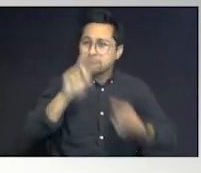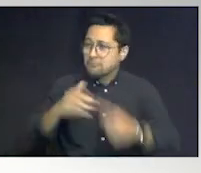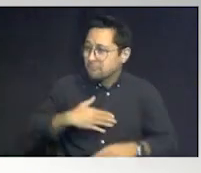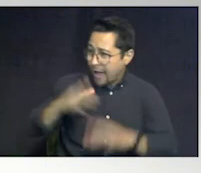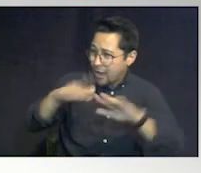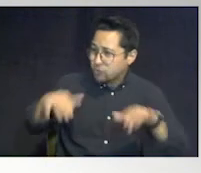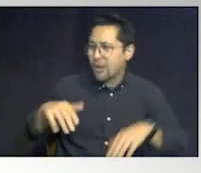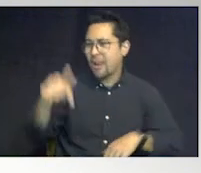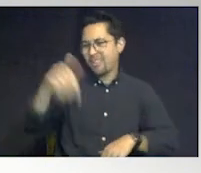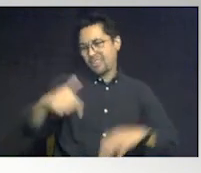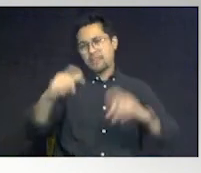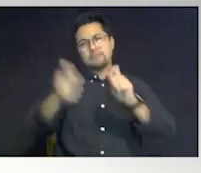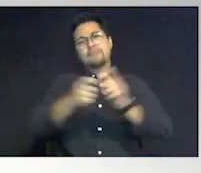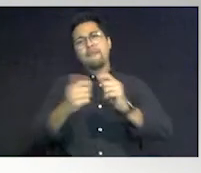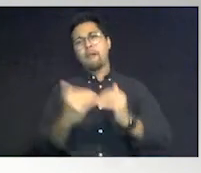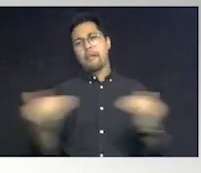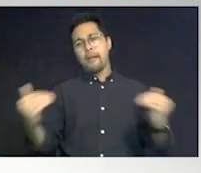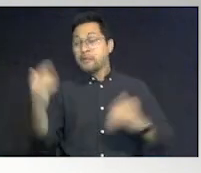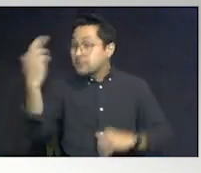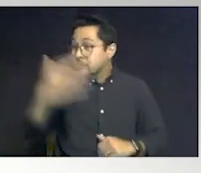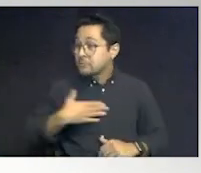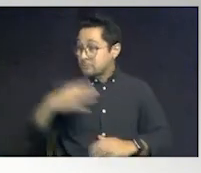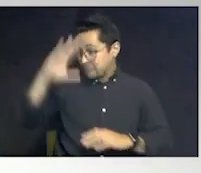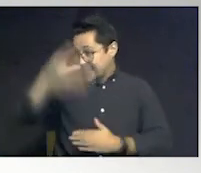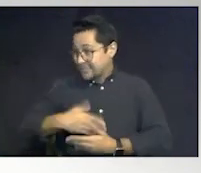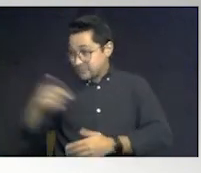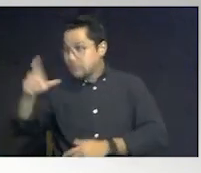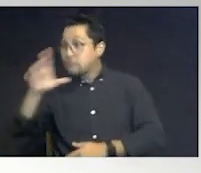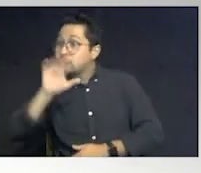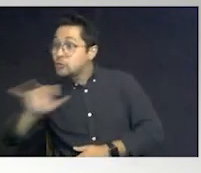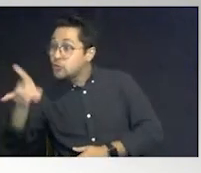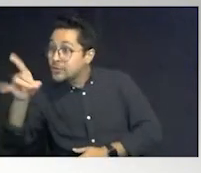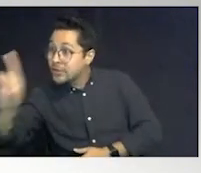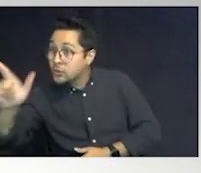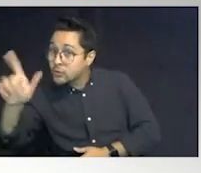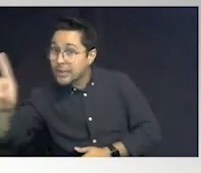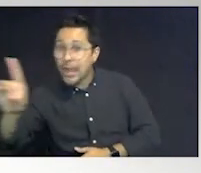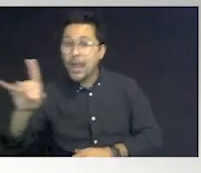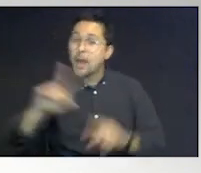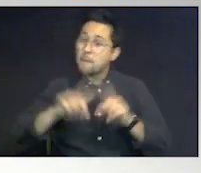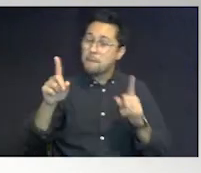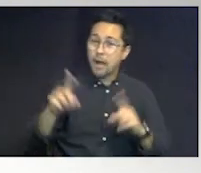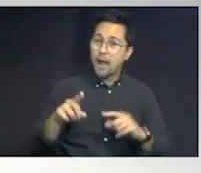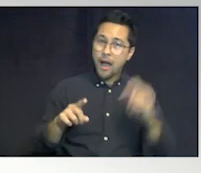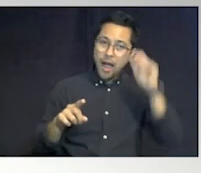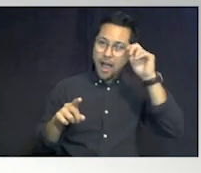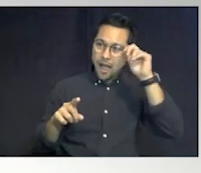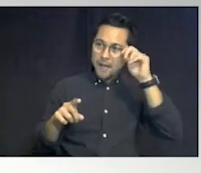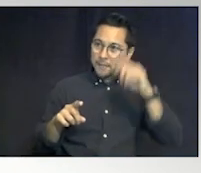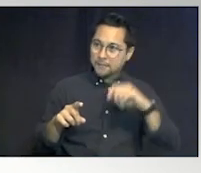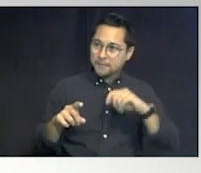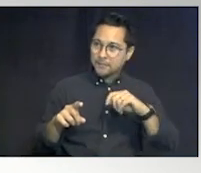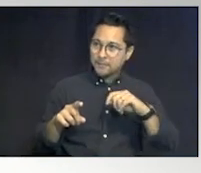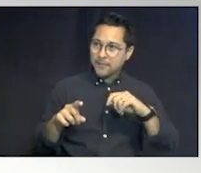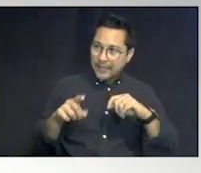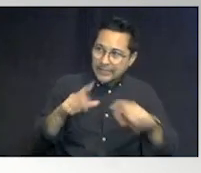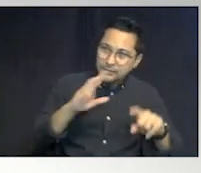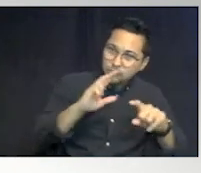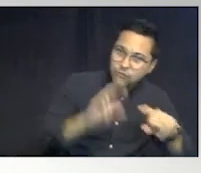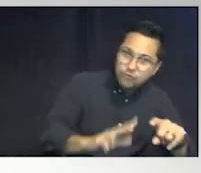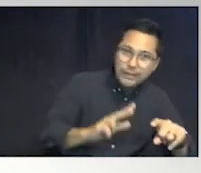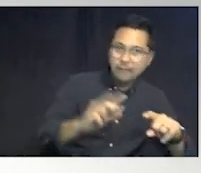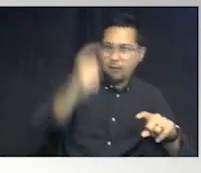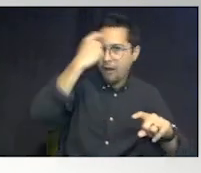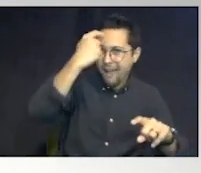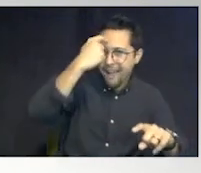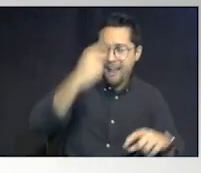child at this level because my son has 28 years old. I cannot have a 20-year, 30-year-old conversation with Chris. I have